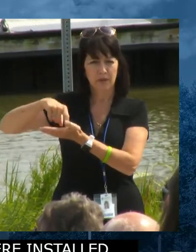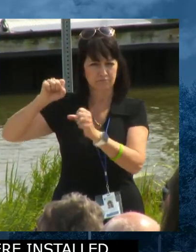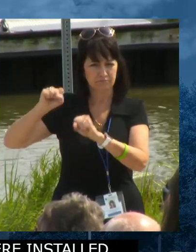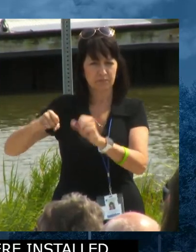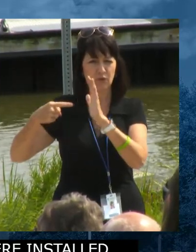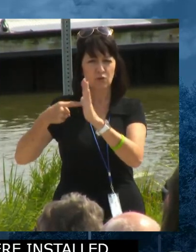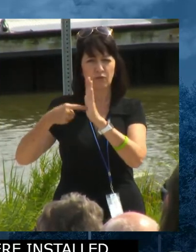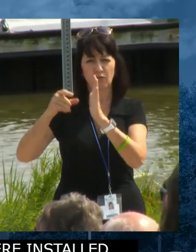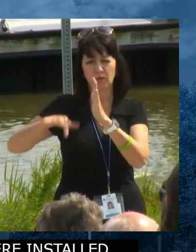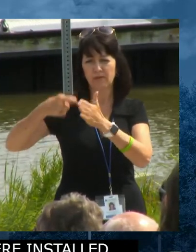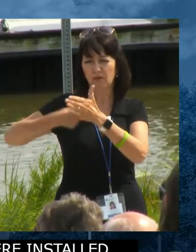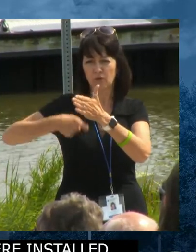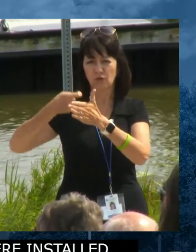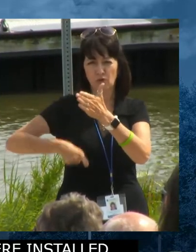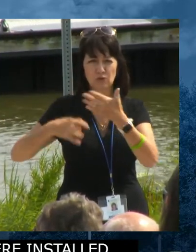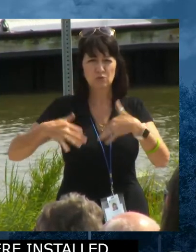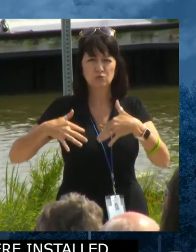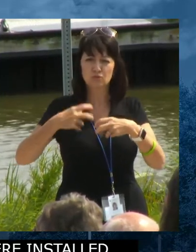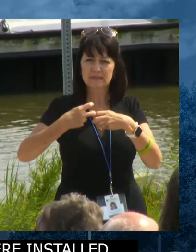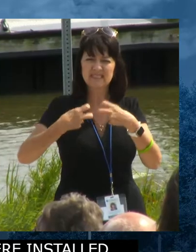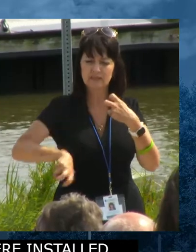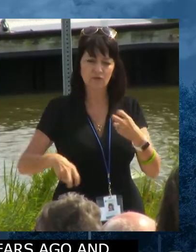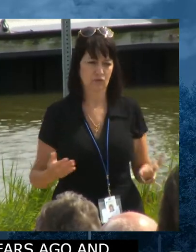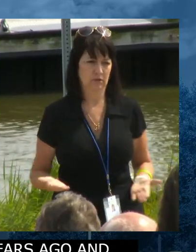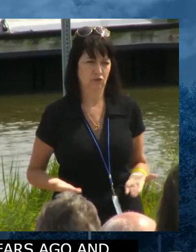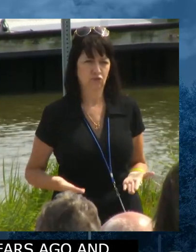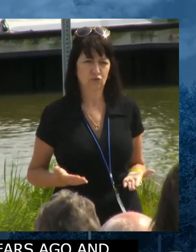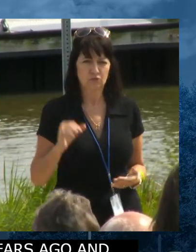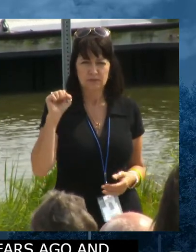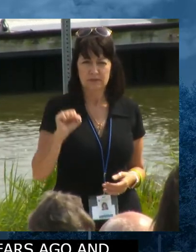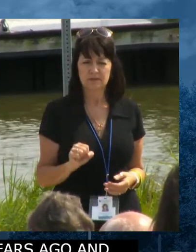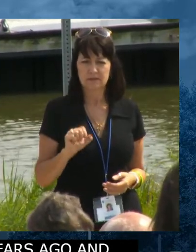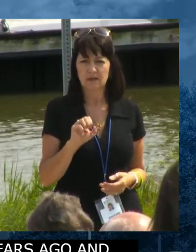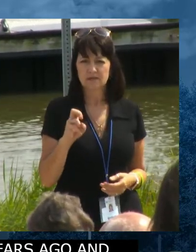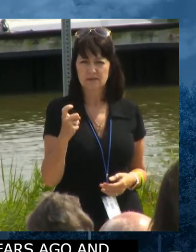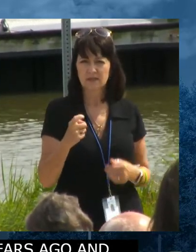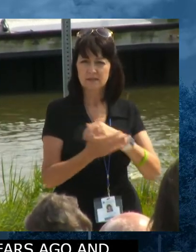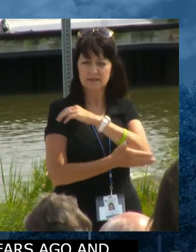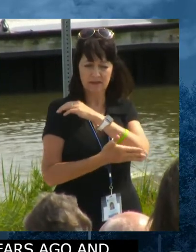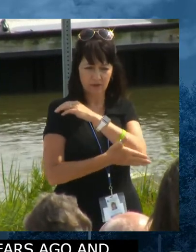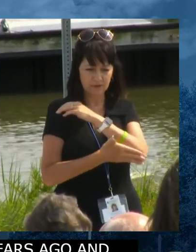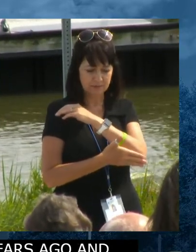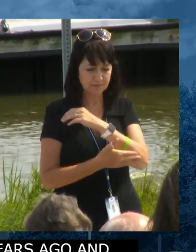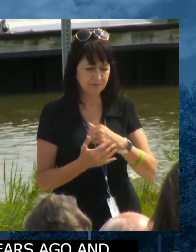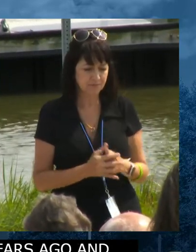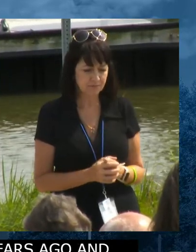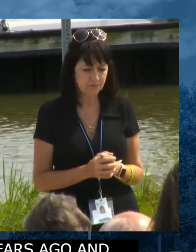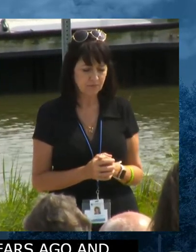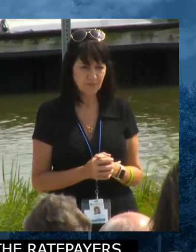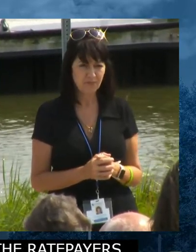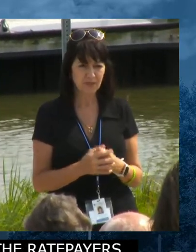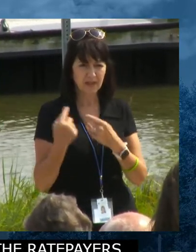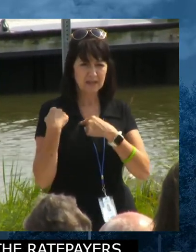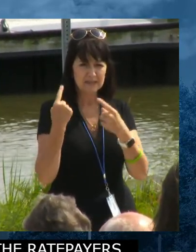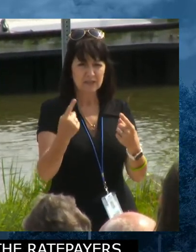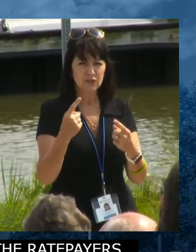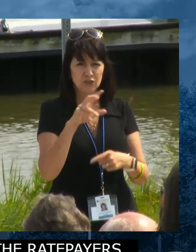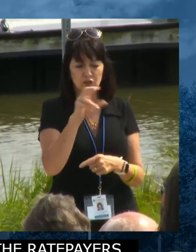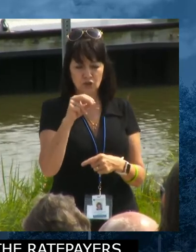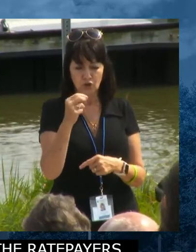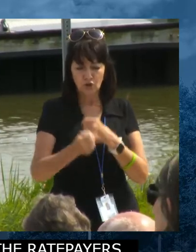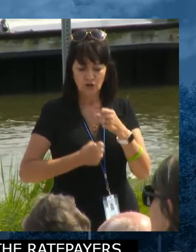Much, much more difficult down here. And so over the last 30 years, subsequent